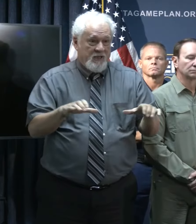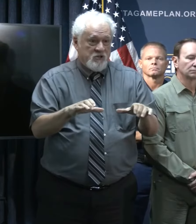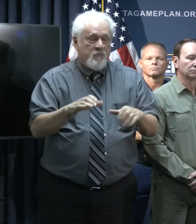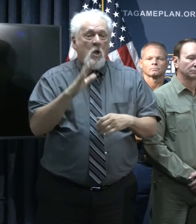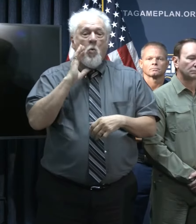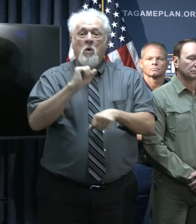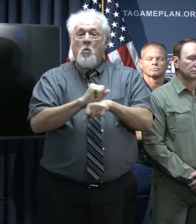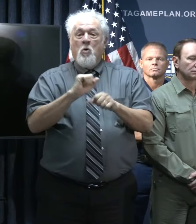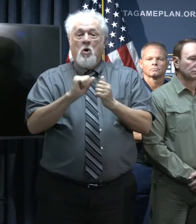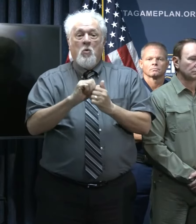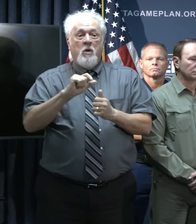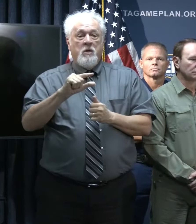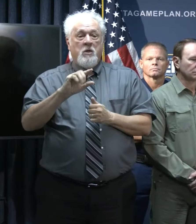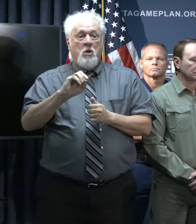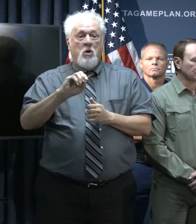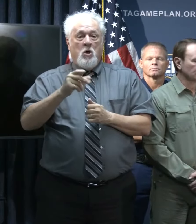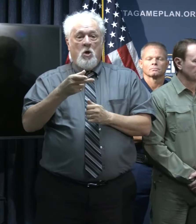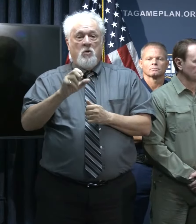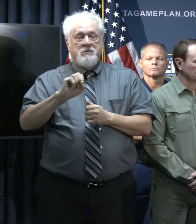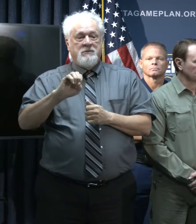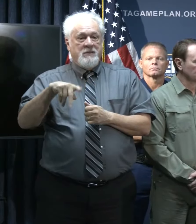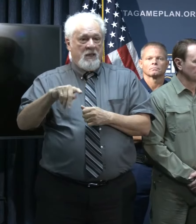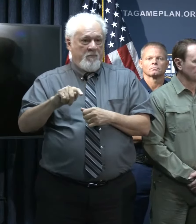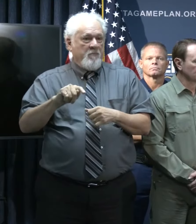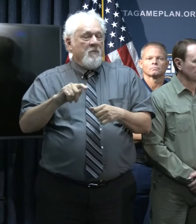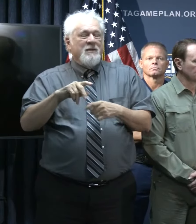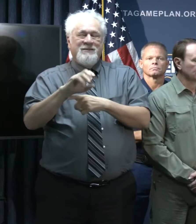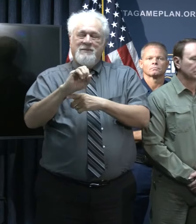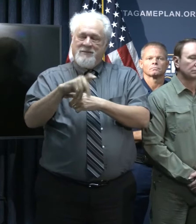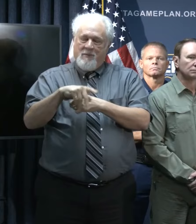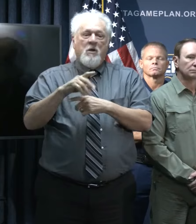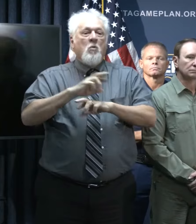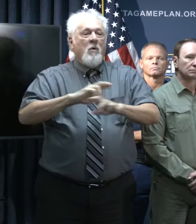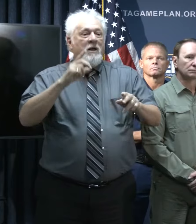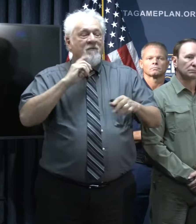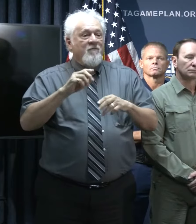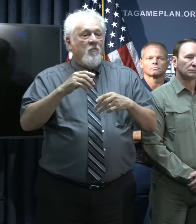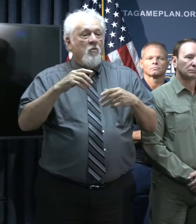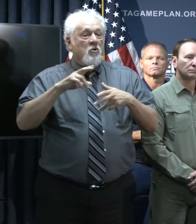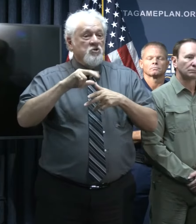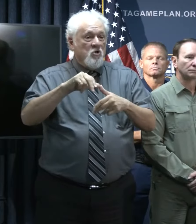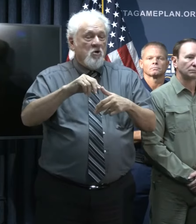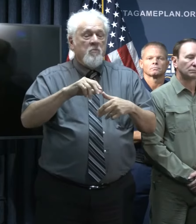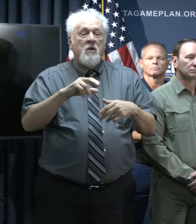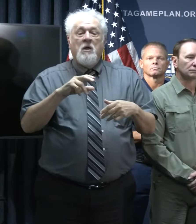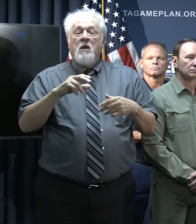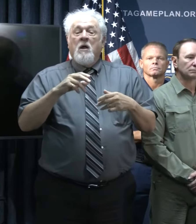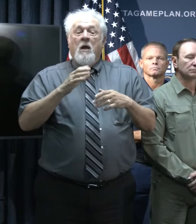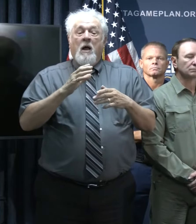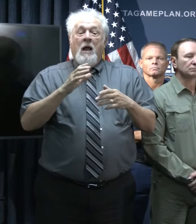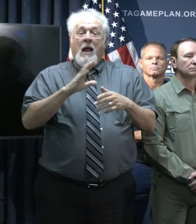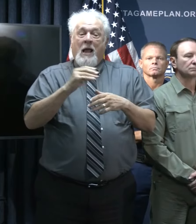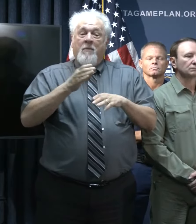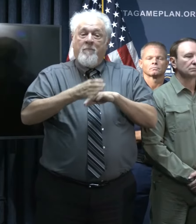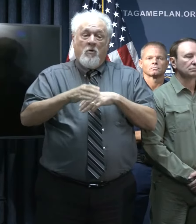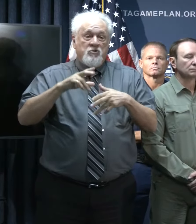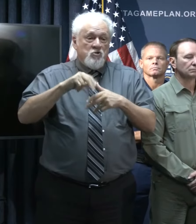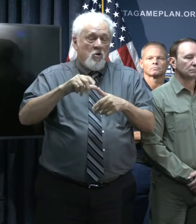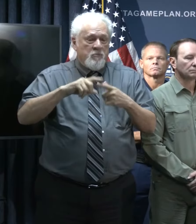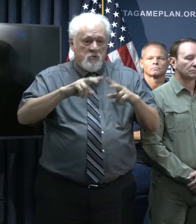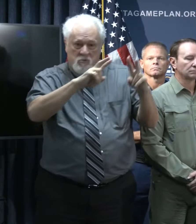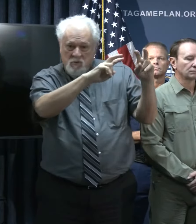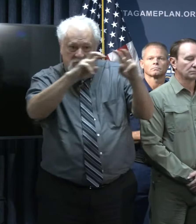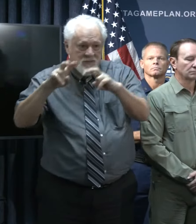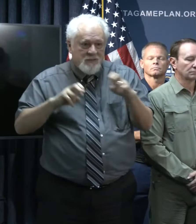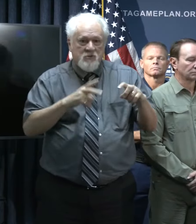state and Gosep on being prepared for the storm, whatever resources are needed post-storm, and do some assessments to be able to determine what other federal assistance